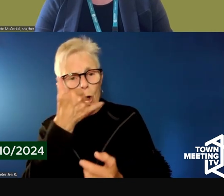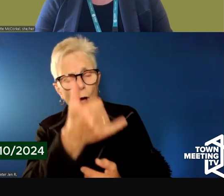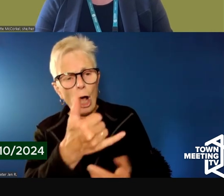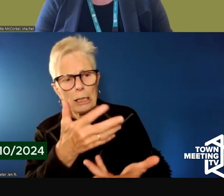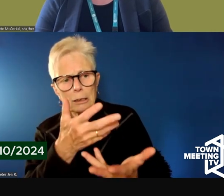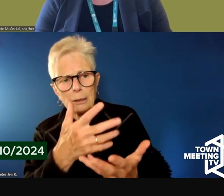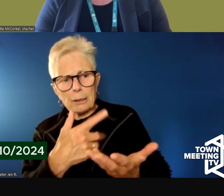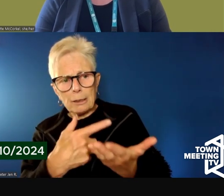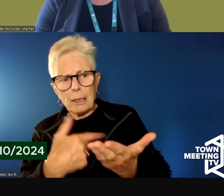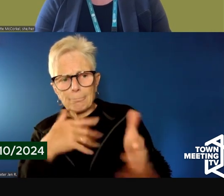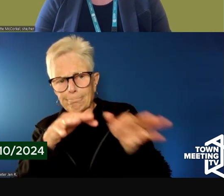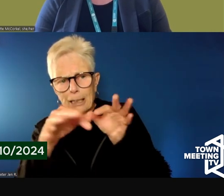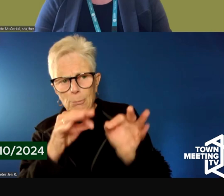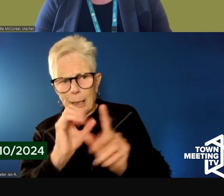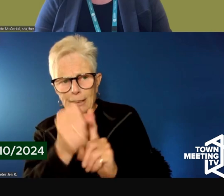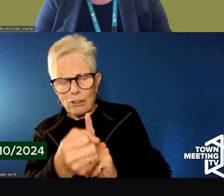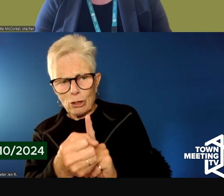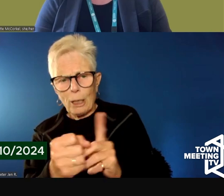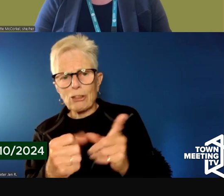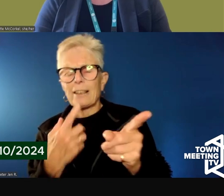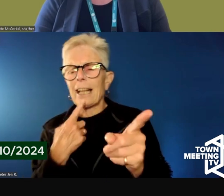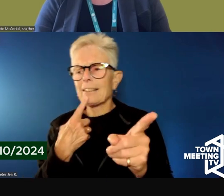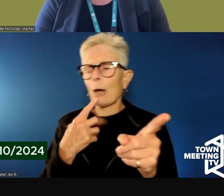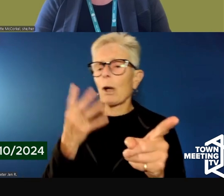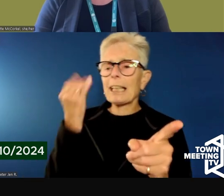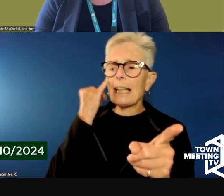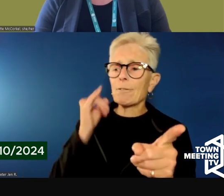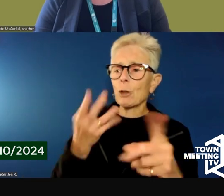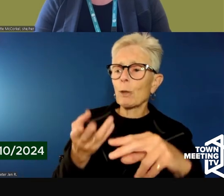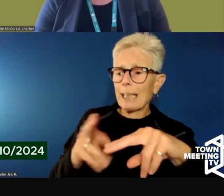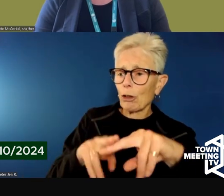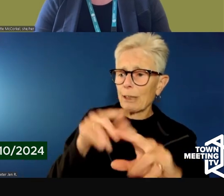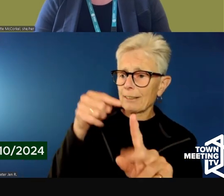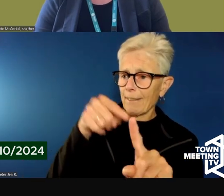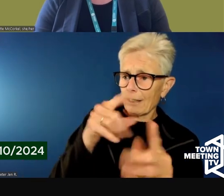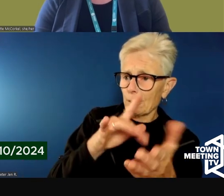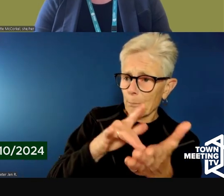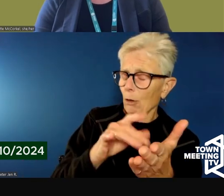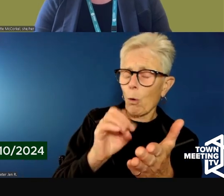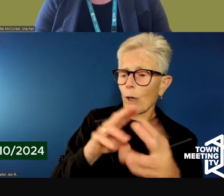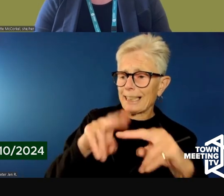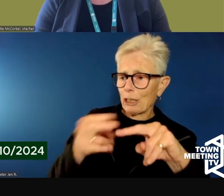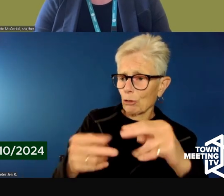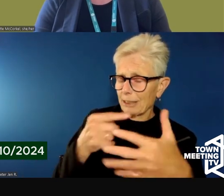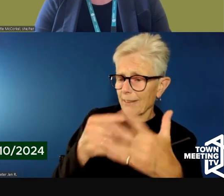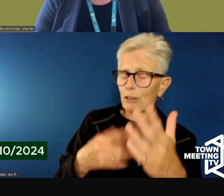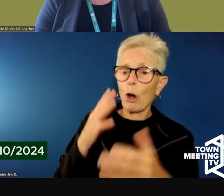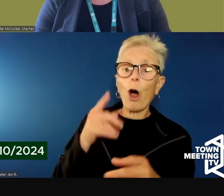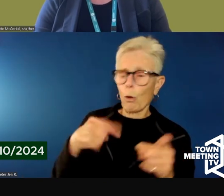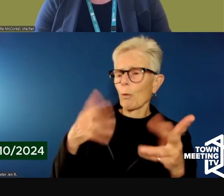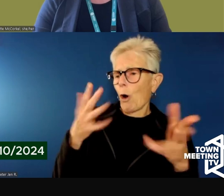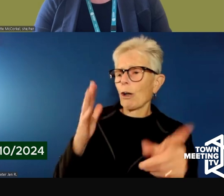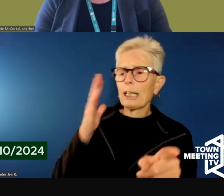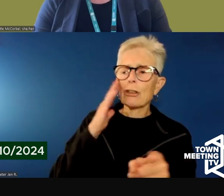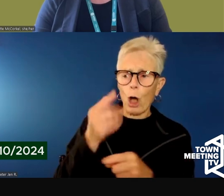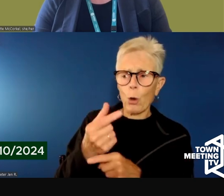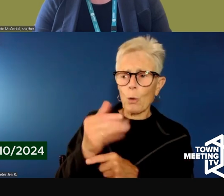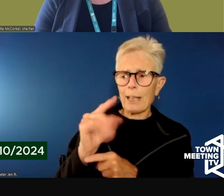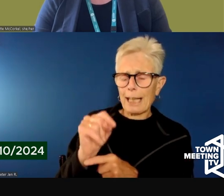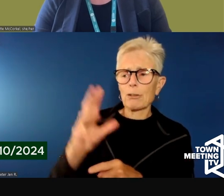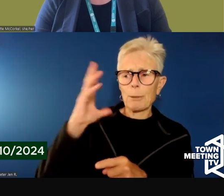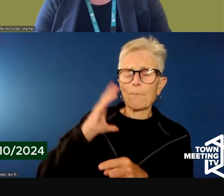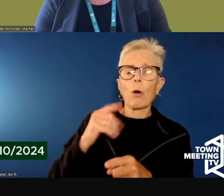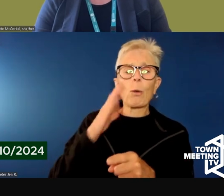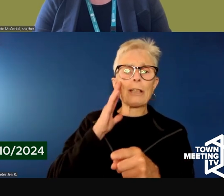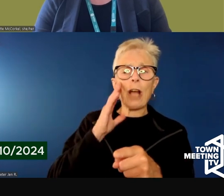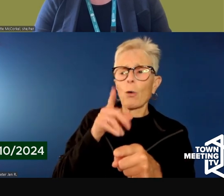based on what you're telling me, an increase of this or a decrease of that, or we know this guest and we know that this intervention